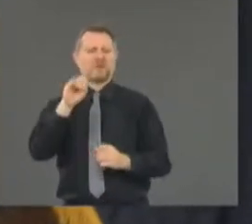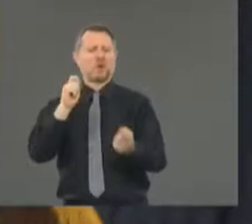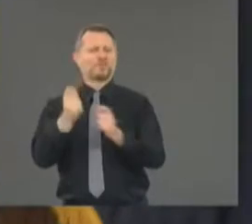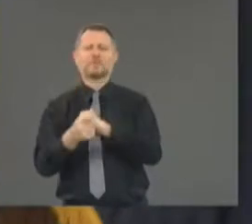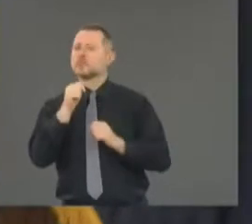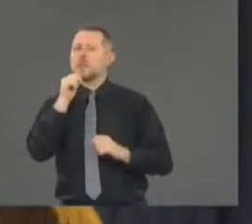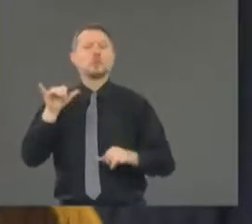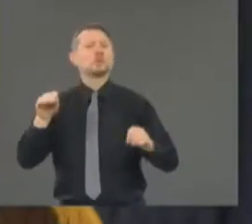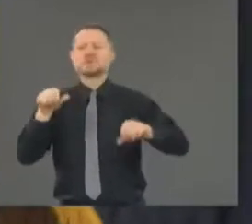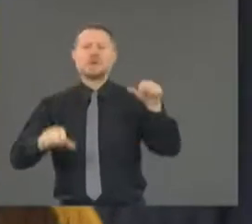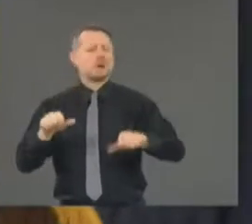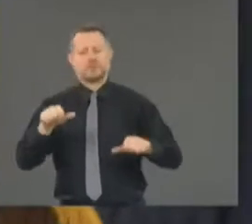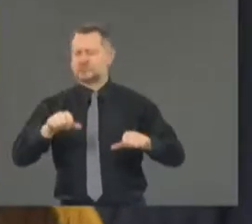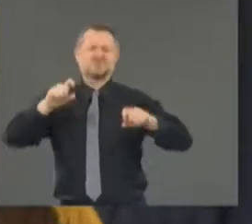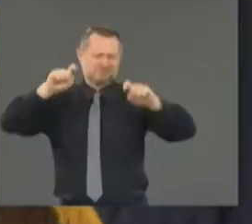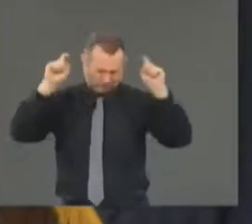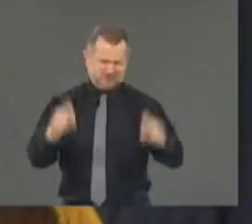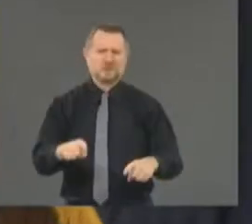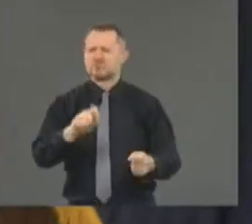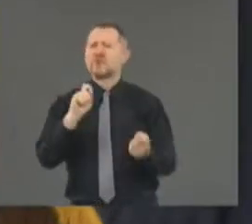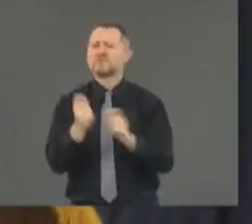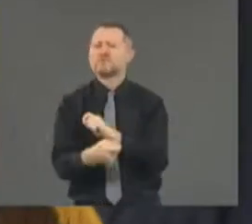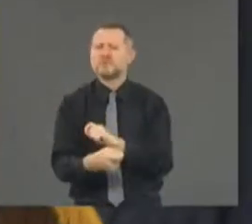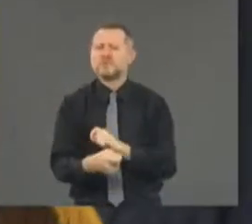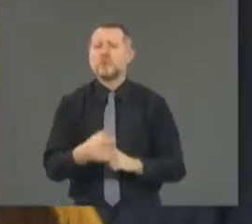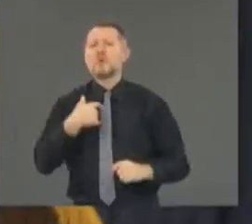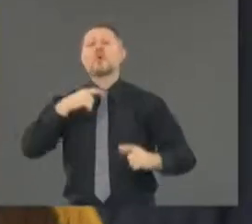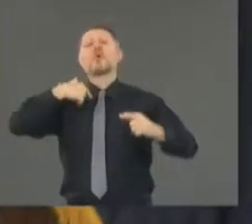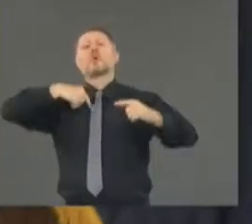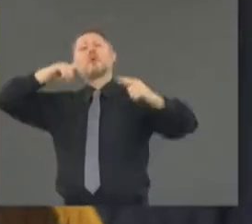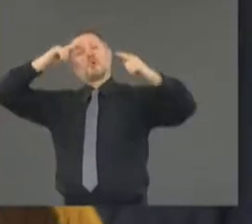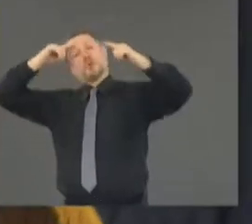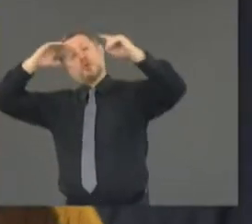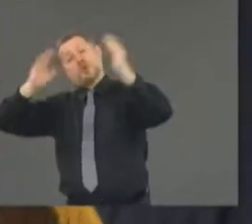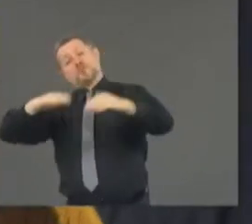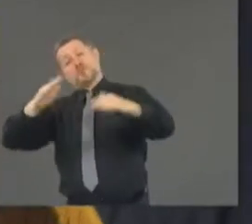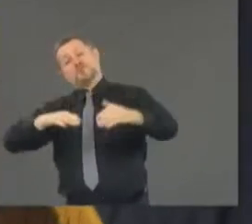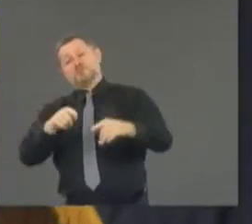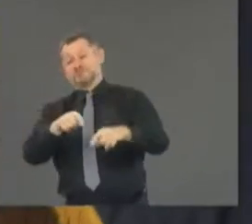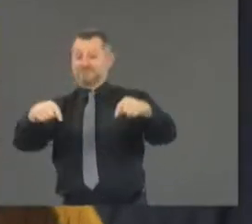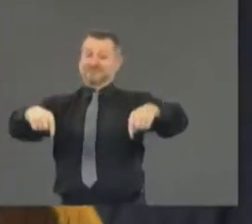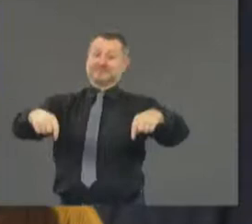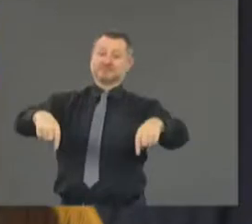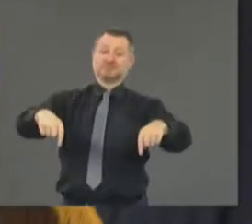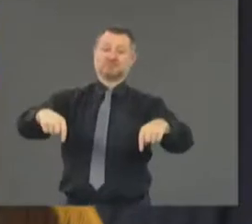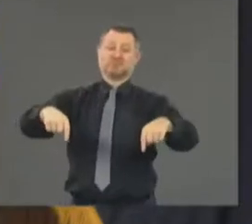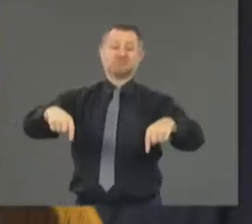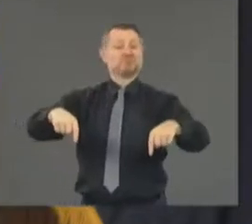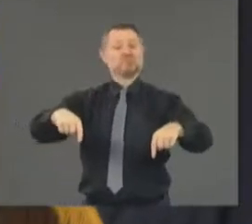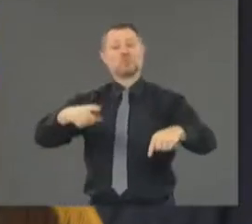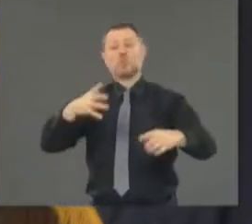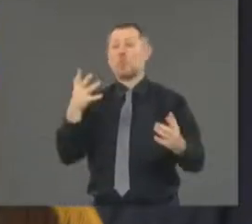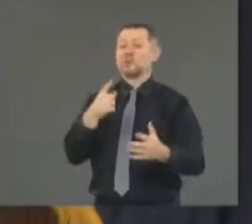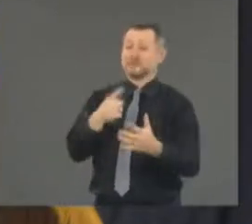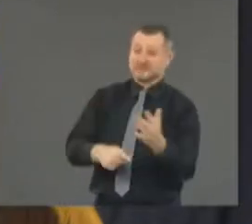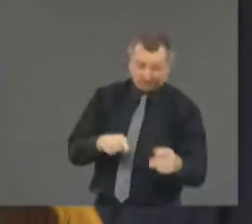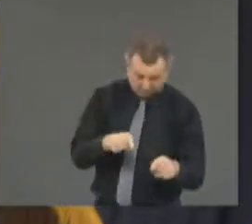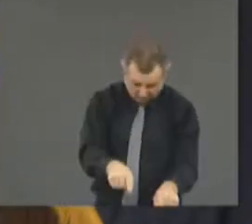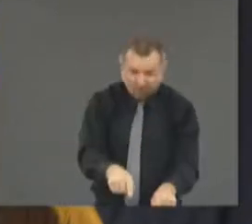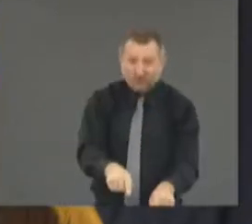I hope, the positive legacy of the injustice that was done to Mr. Floyd.